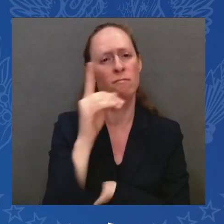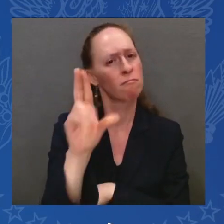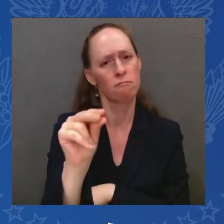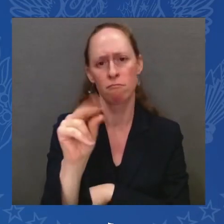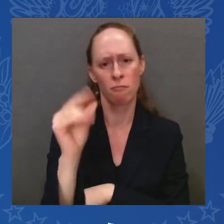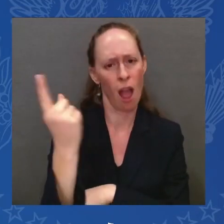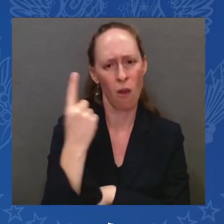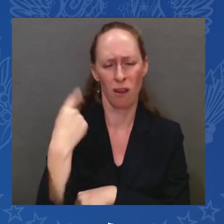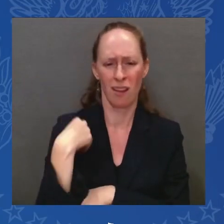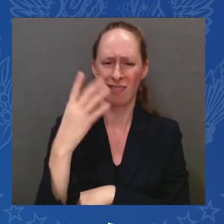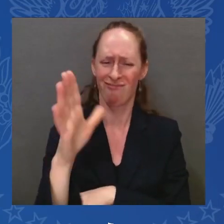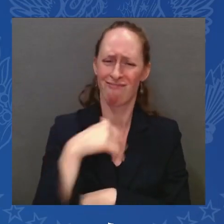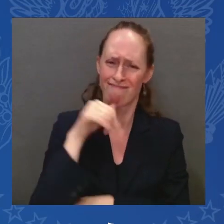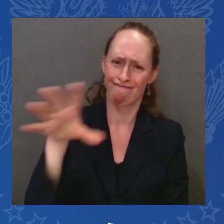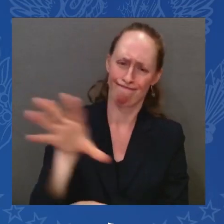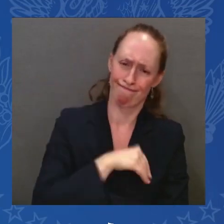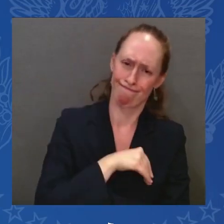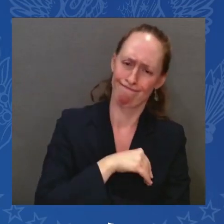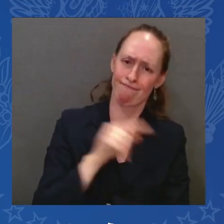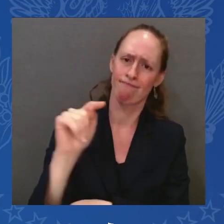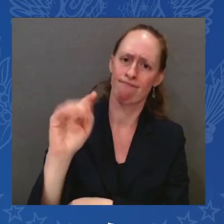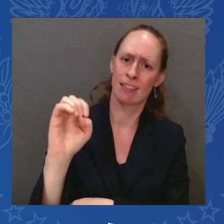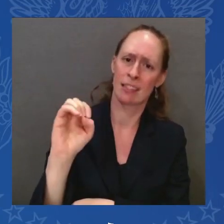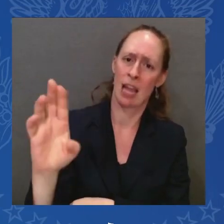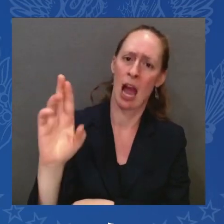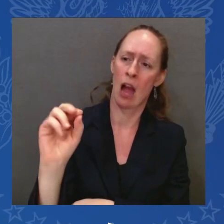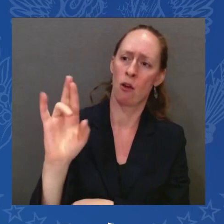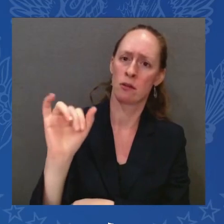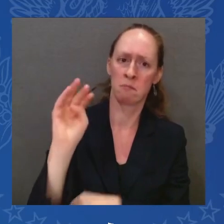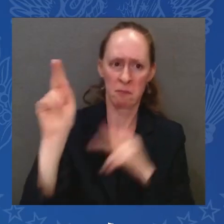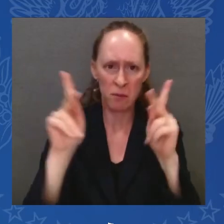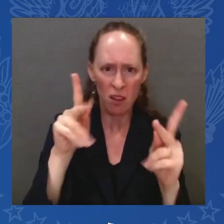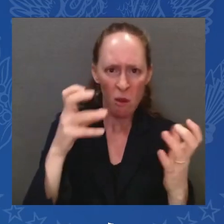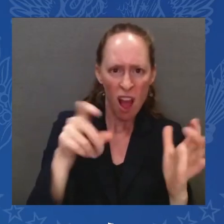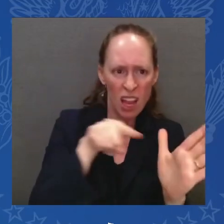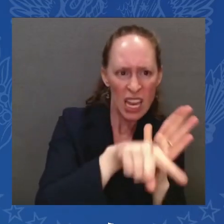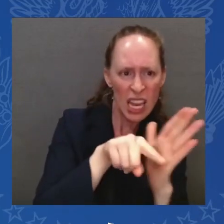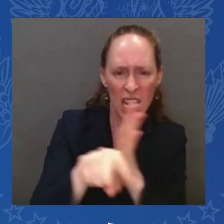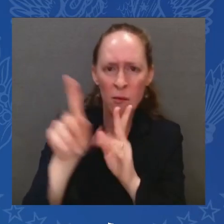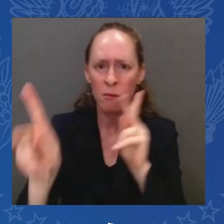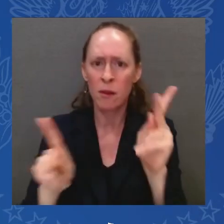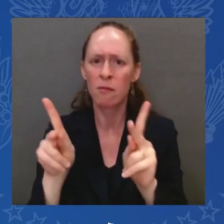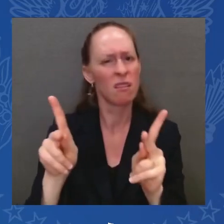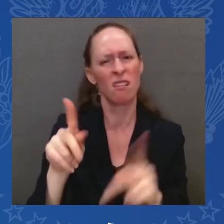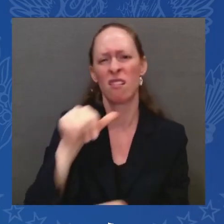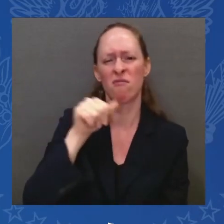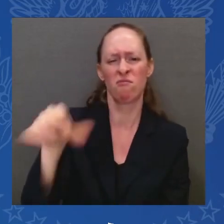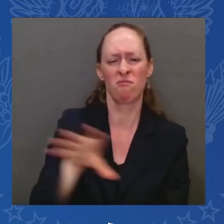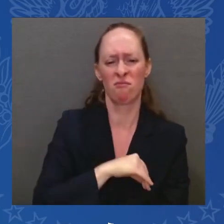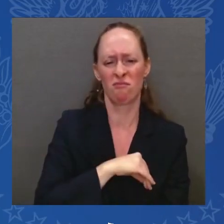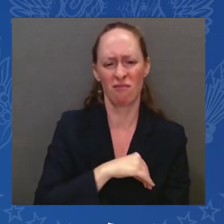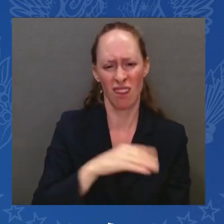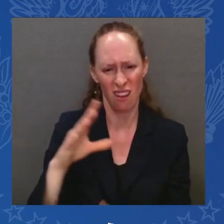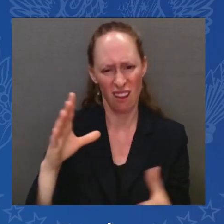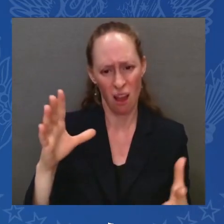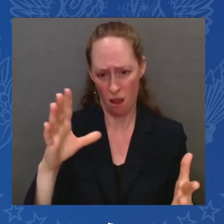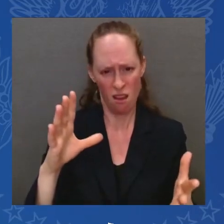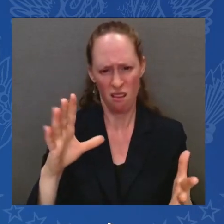You know, I spoke with Prime Minister Netanyahu for I don't know how many times, but again this morning.